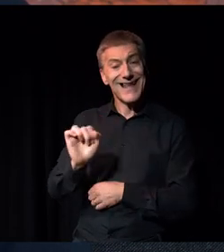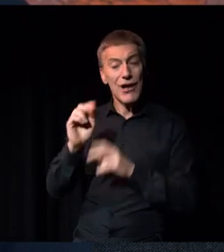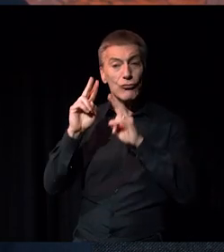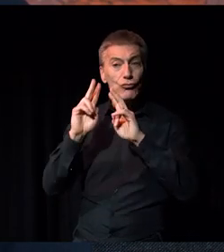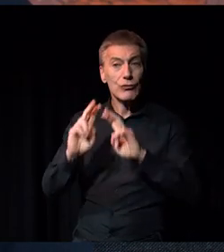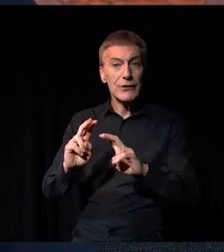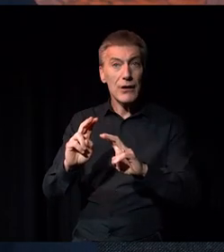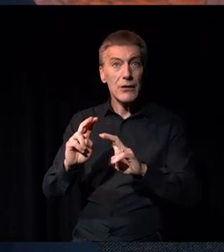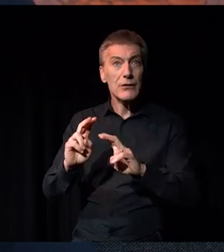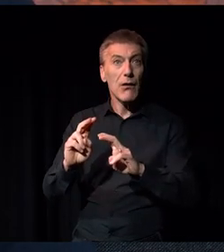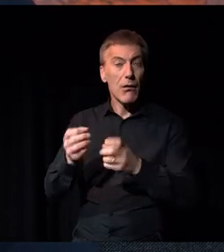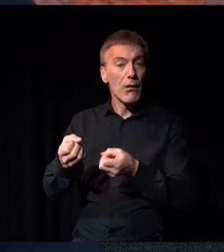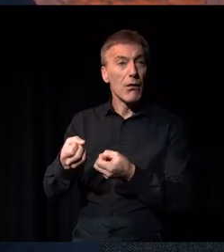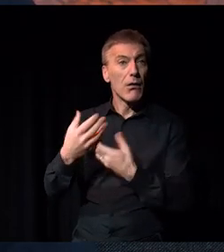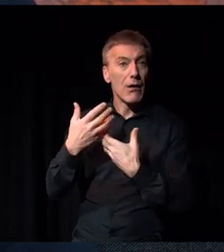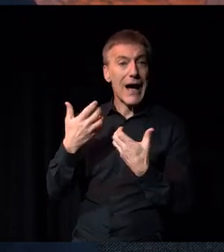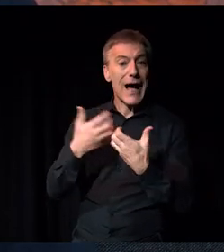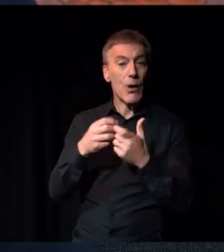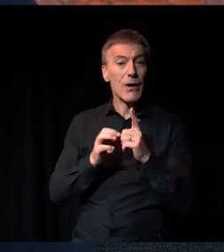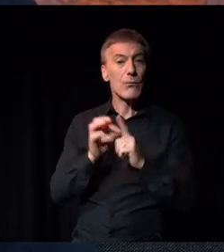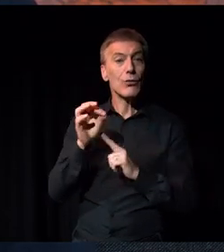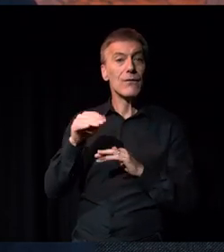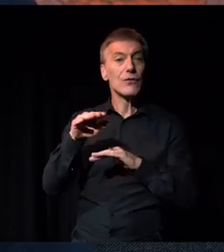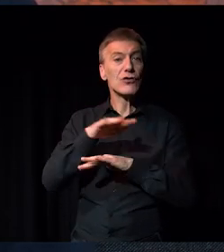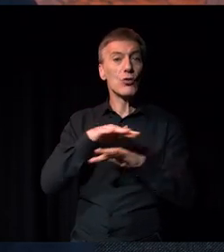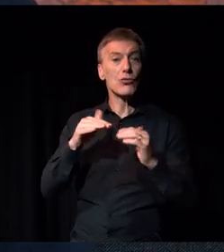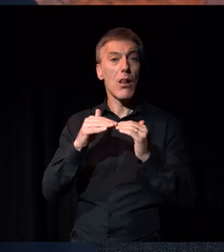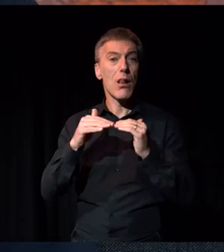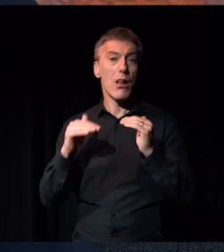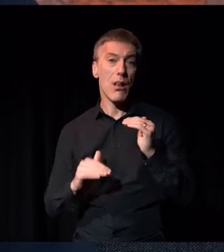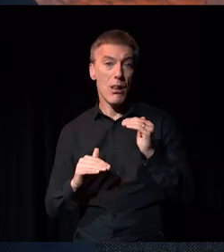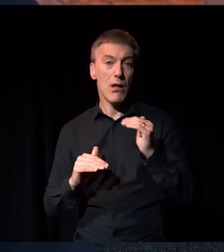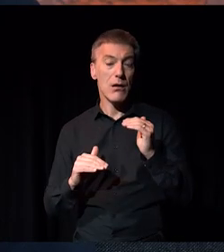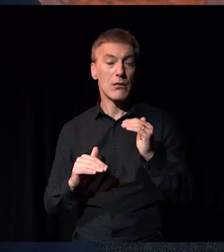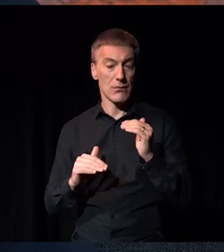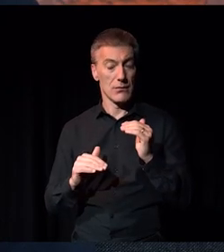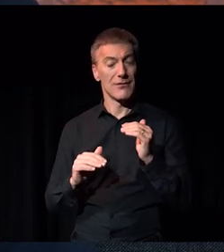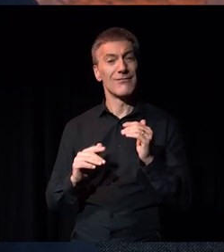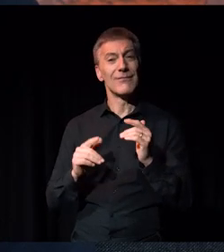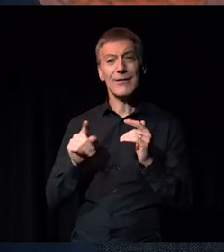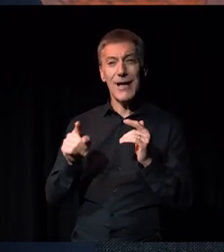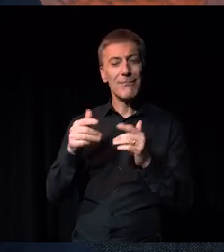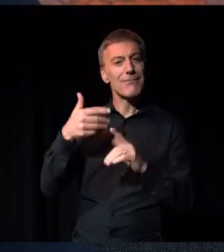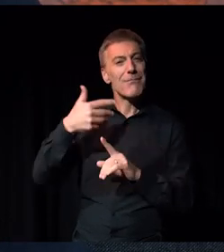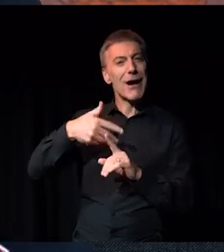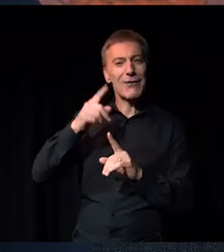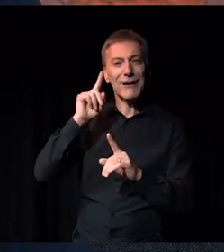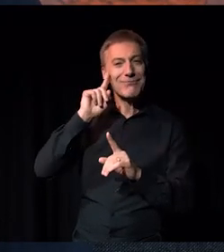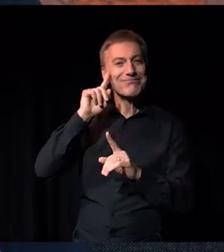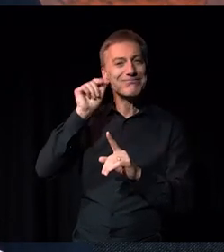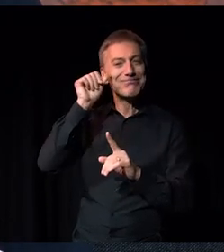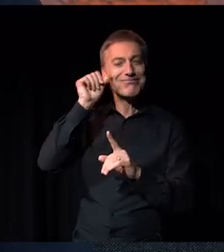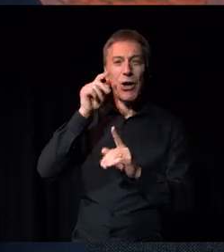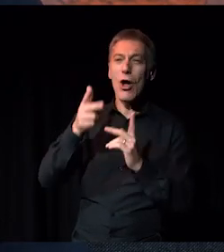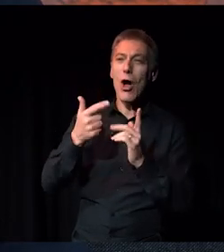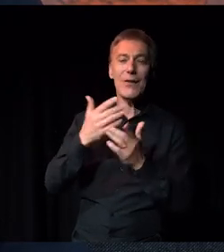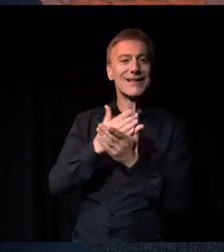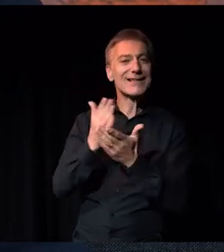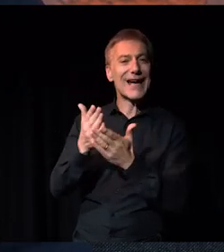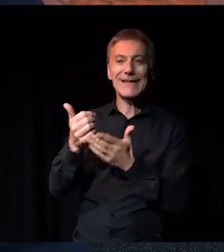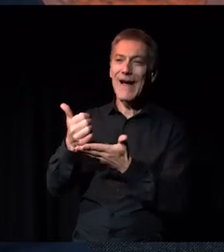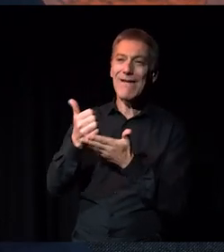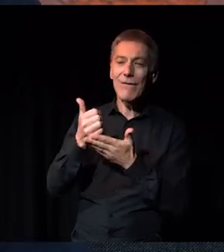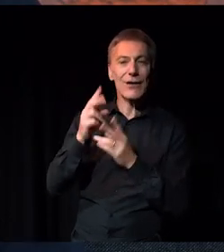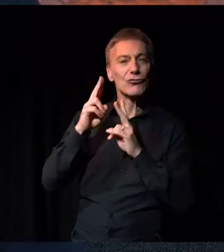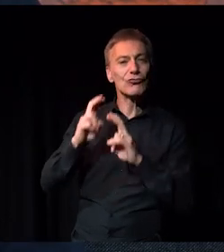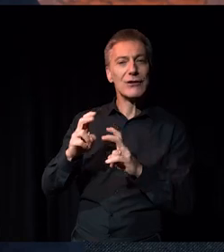social equality. And they've brought in the research from other sectors and advice from other sectors about